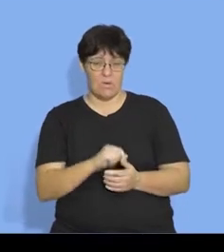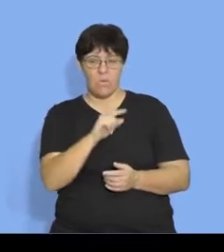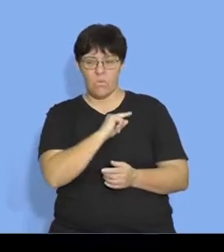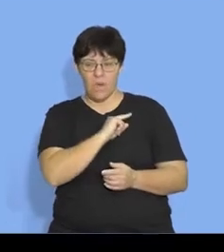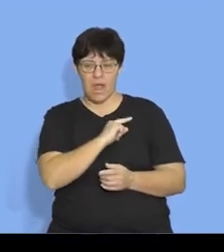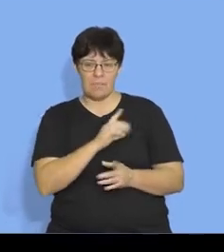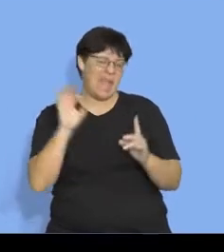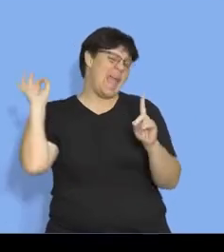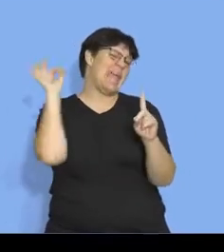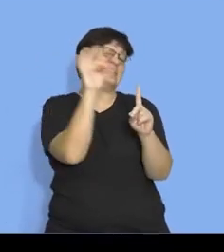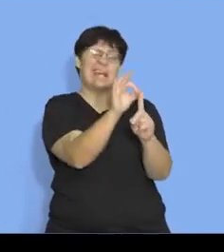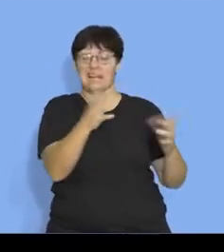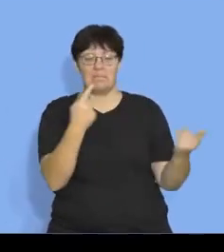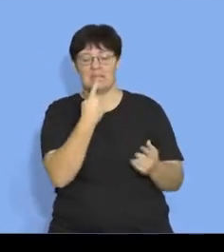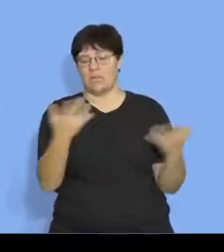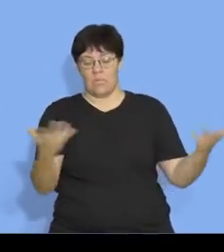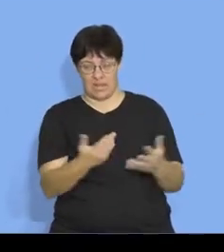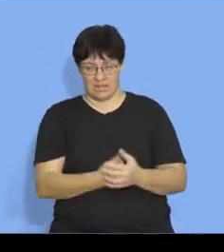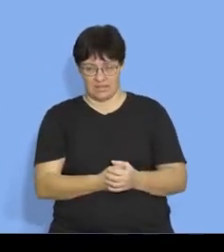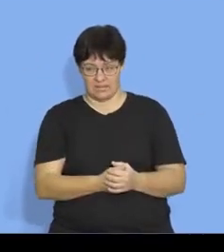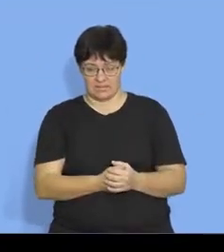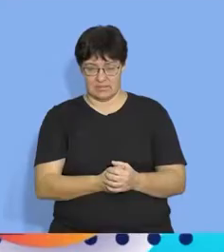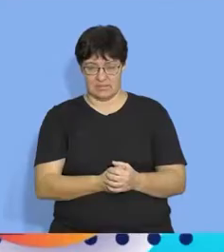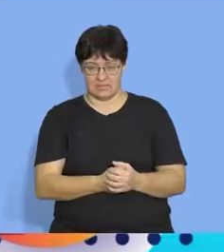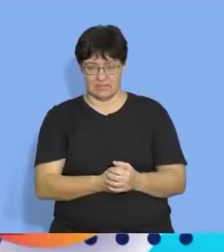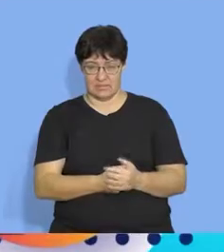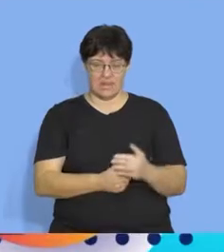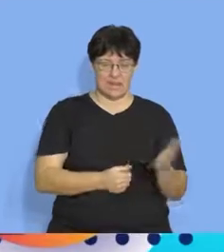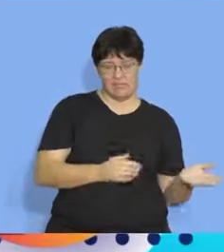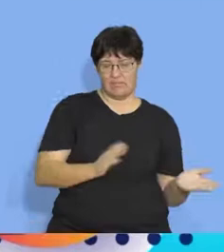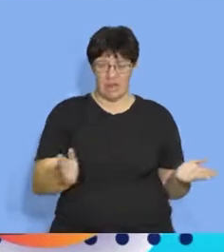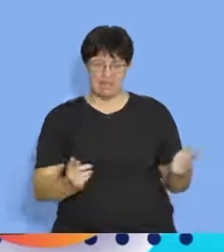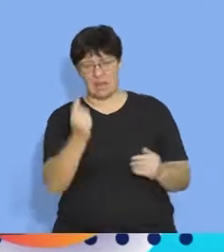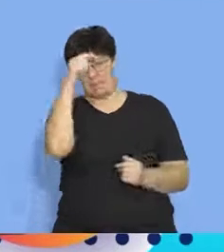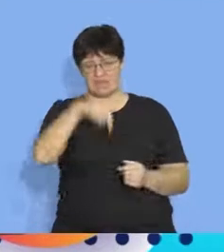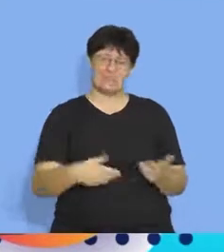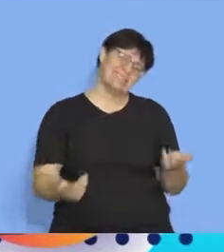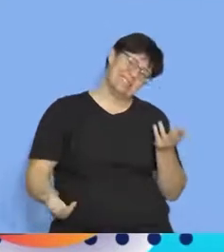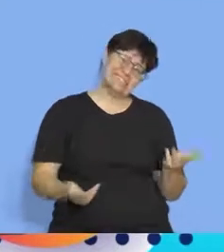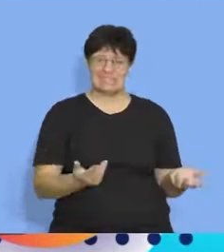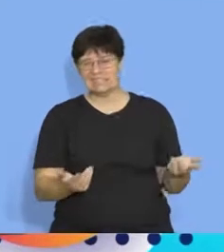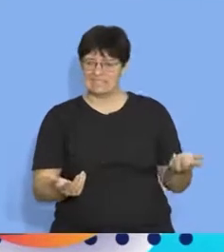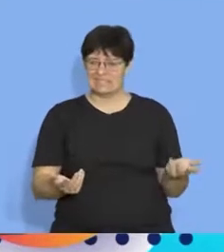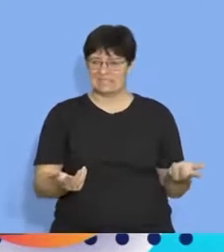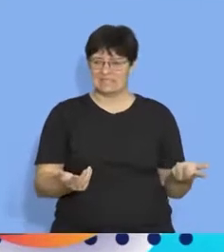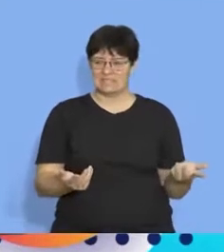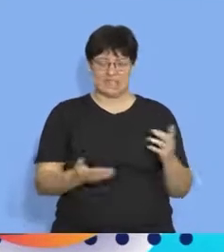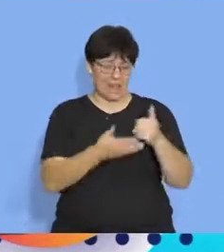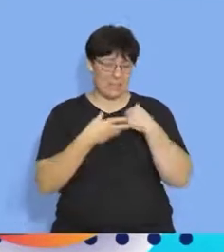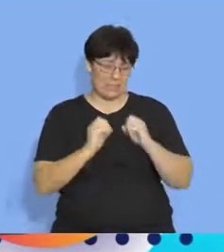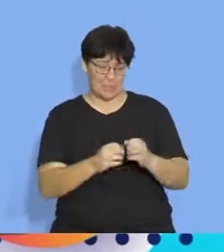accurate because i can tell exactly where where it was whereas the left right up down doesn't